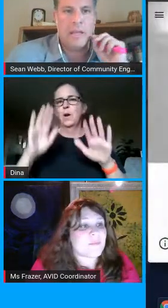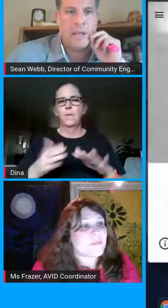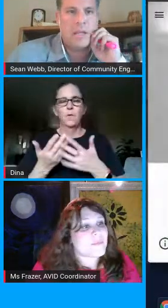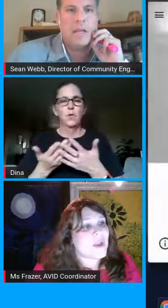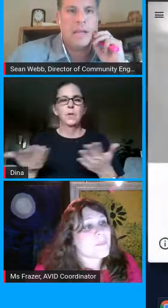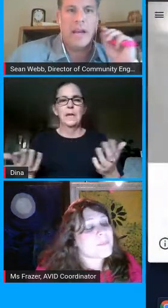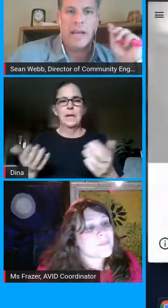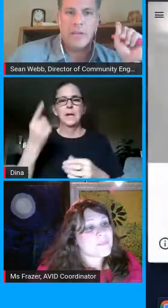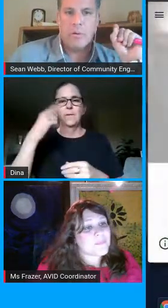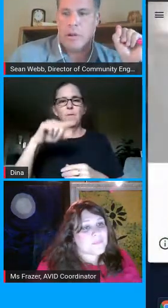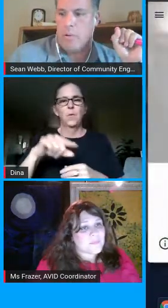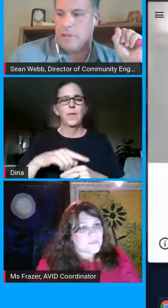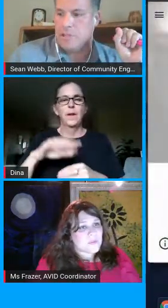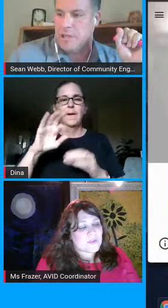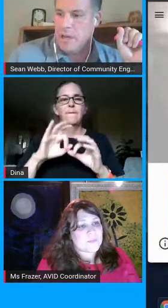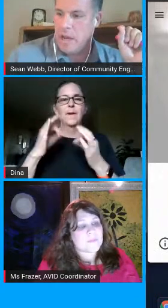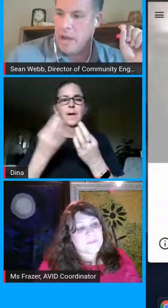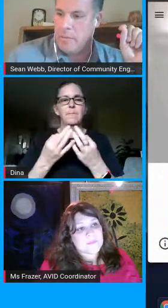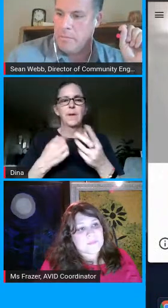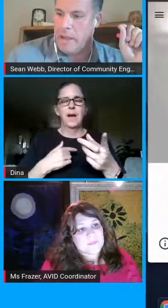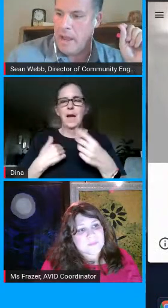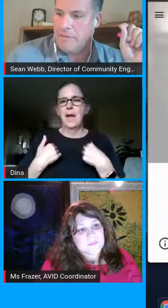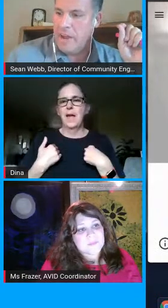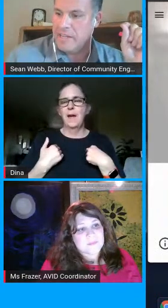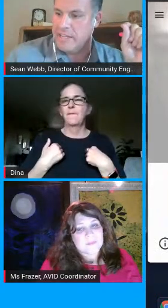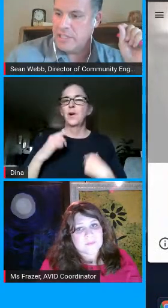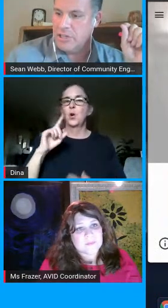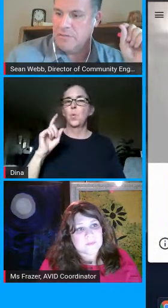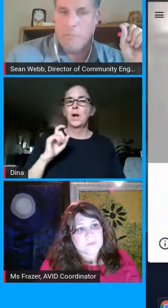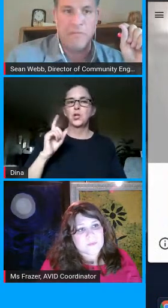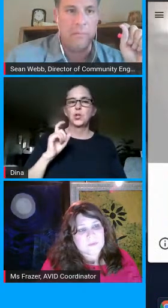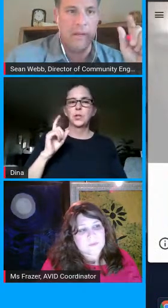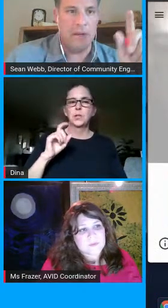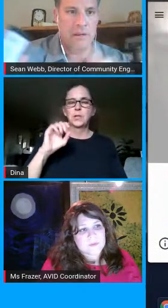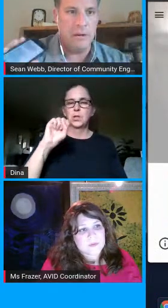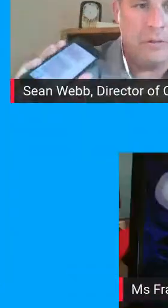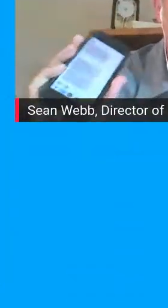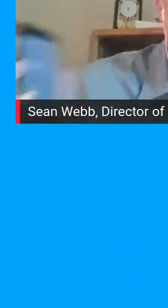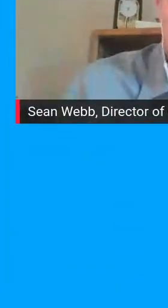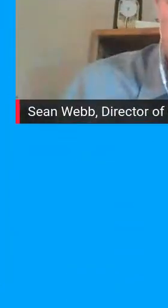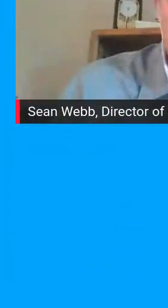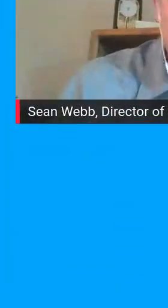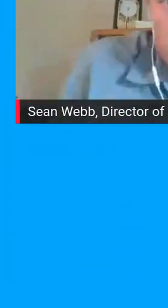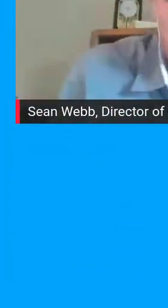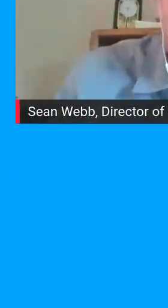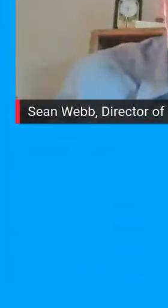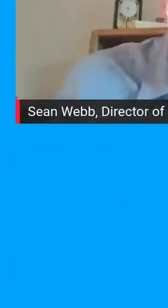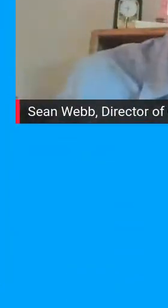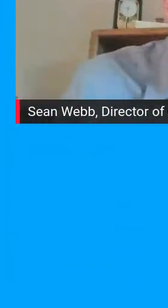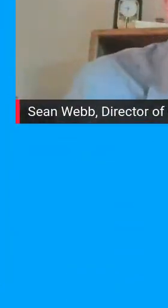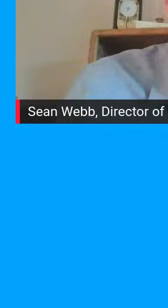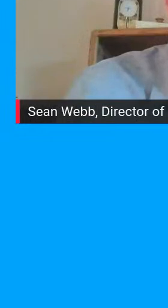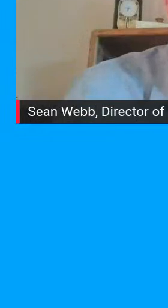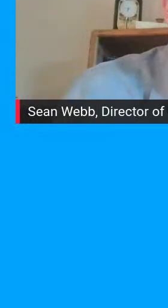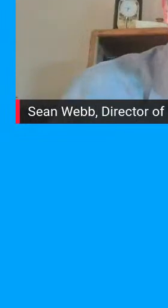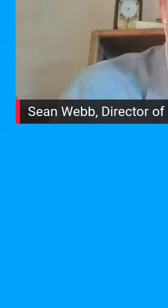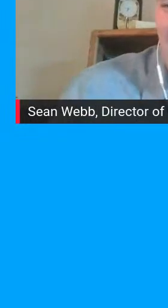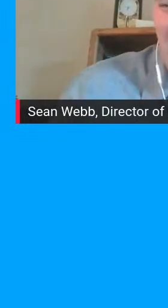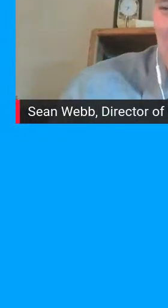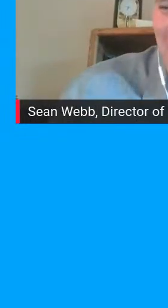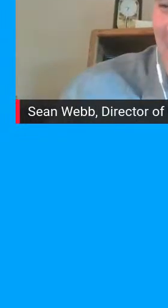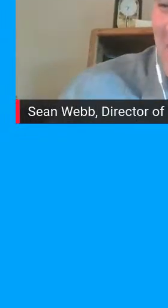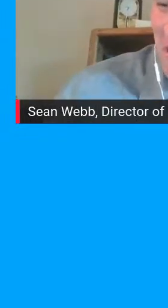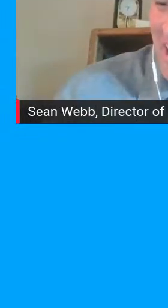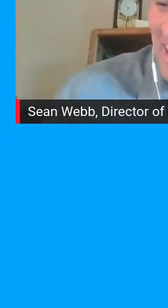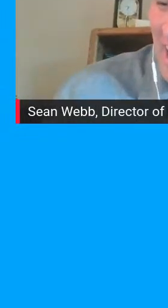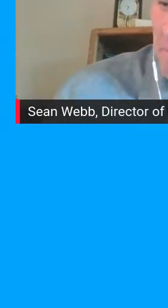can i ask a quick question um i i got a text here from a family and you know they just feel free to go ahead and text me direct on